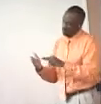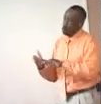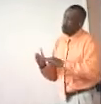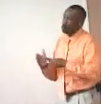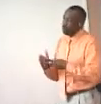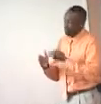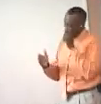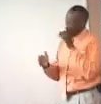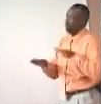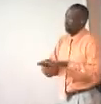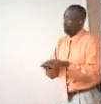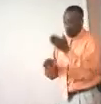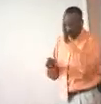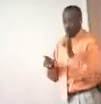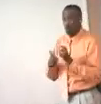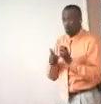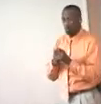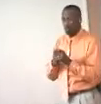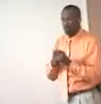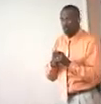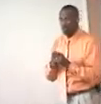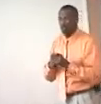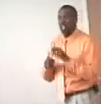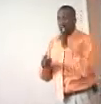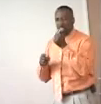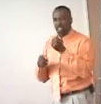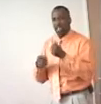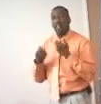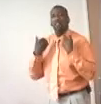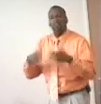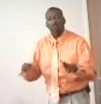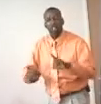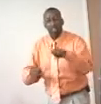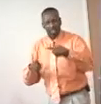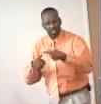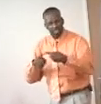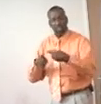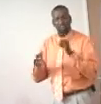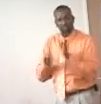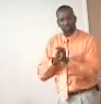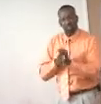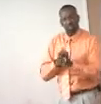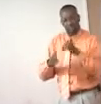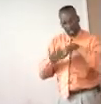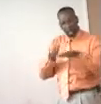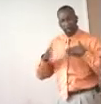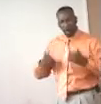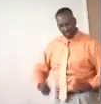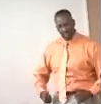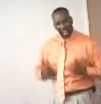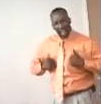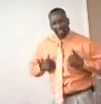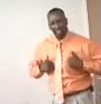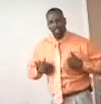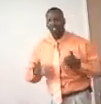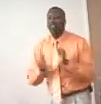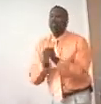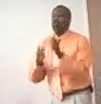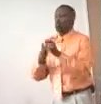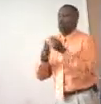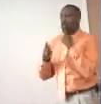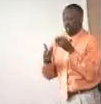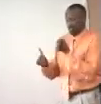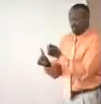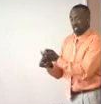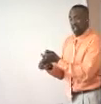the purpose behind handling God's word is not complete until it's in my life. And the word